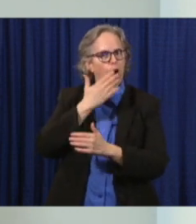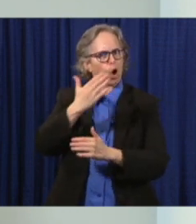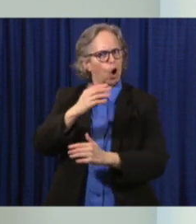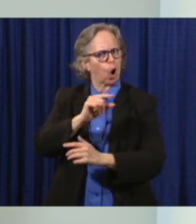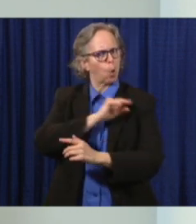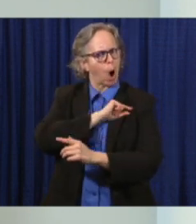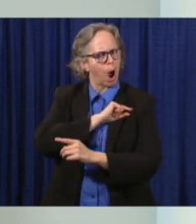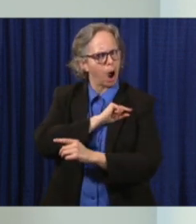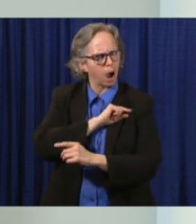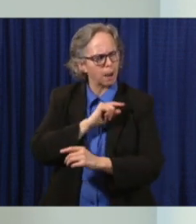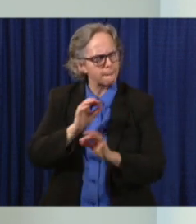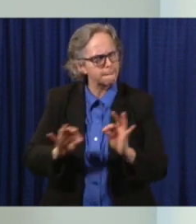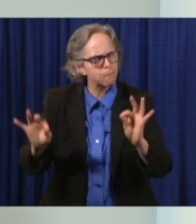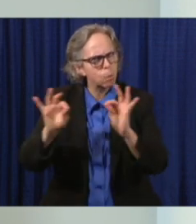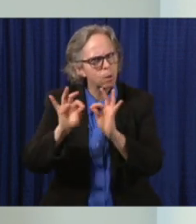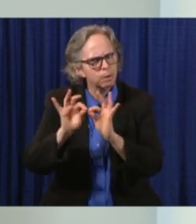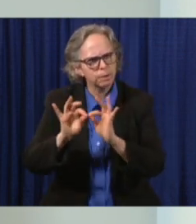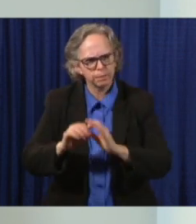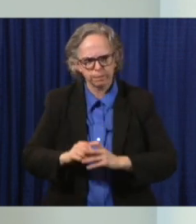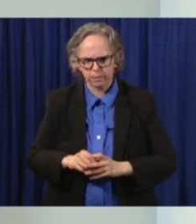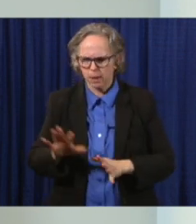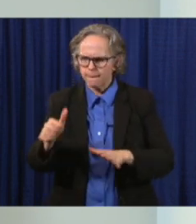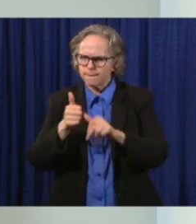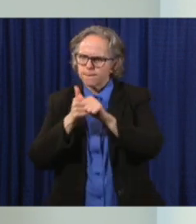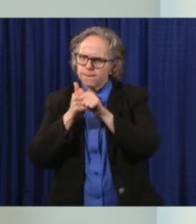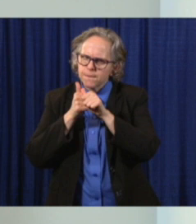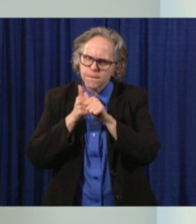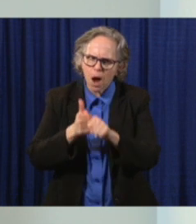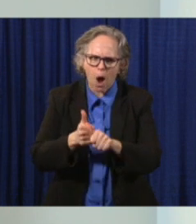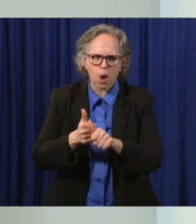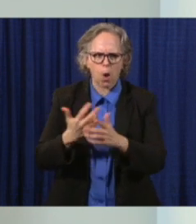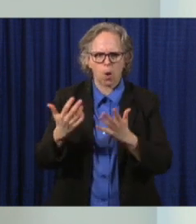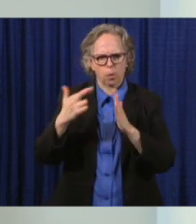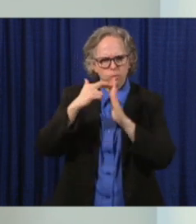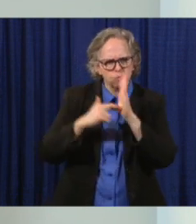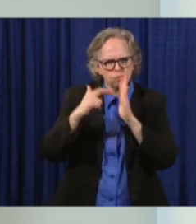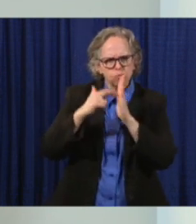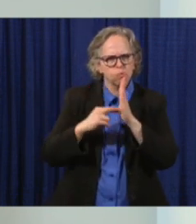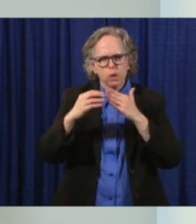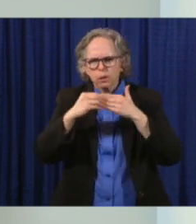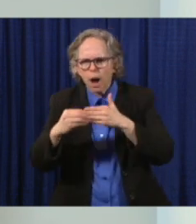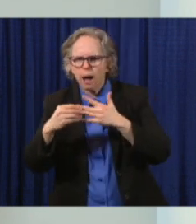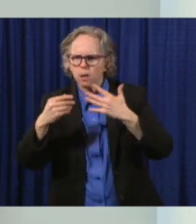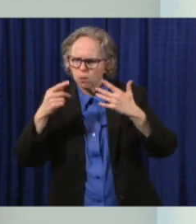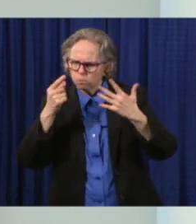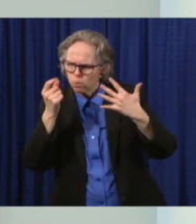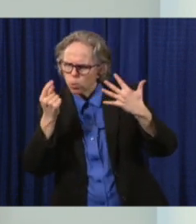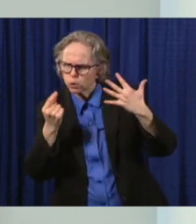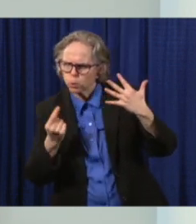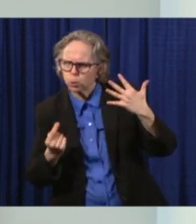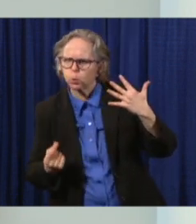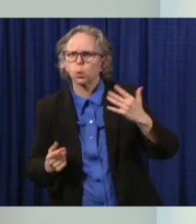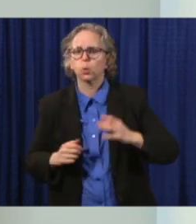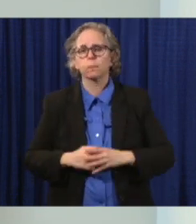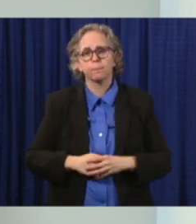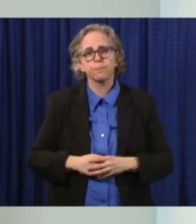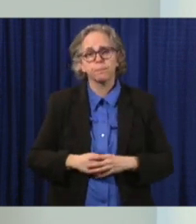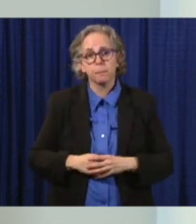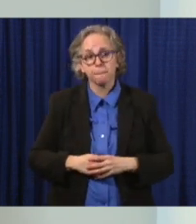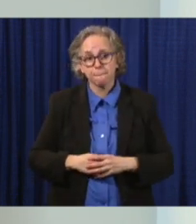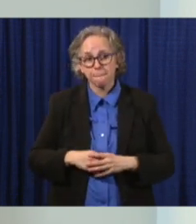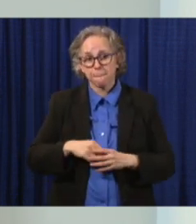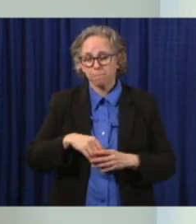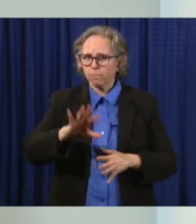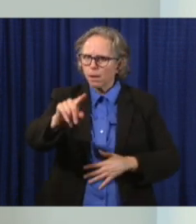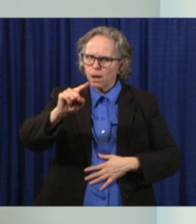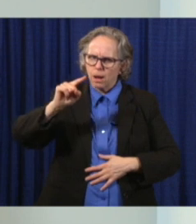you follow these guidelines that are being put in place and always the interim guidance for businesses and employers on safe